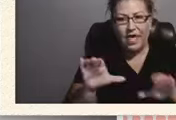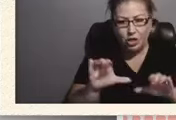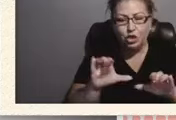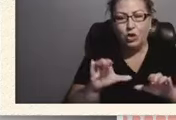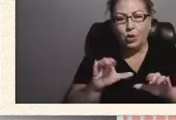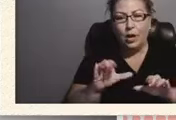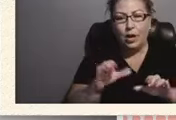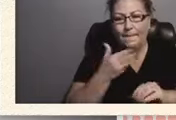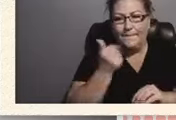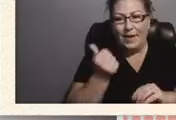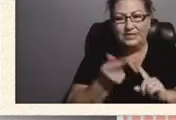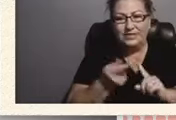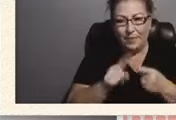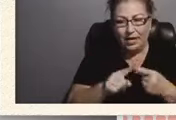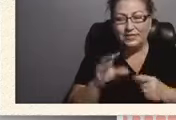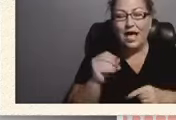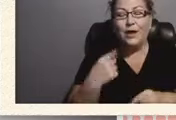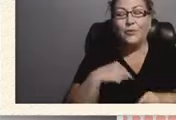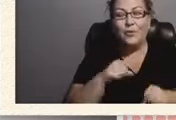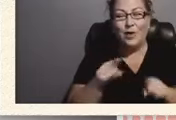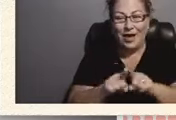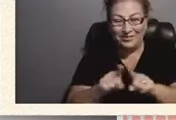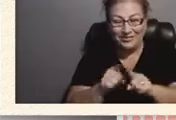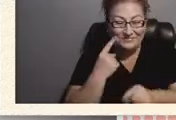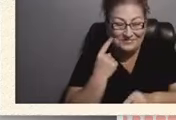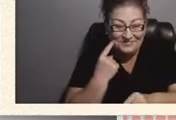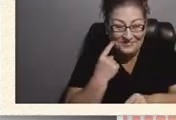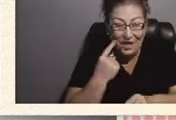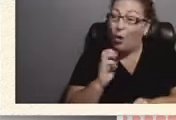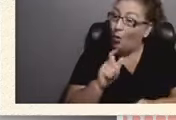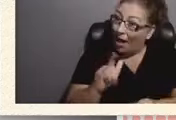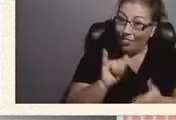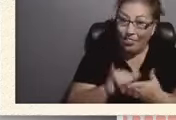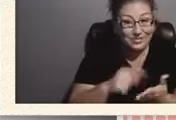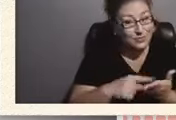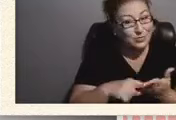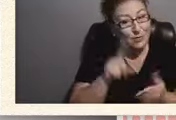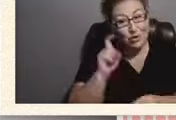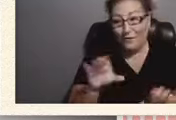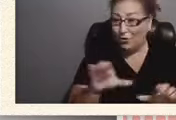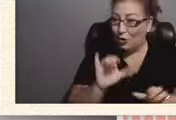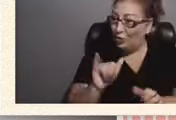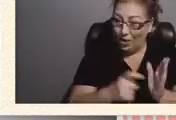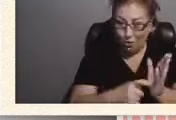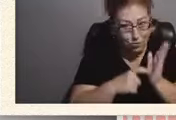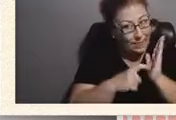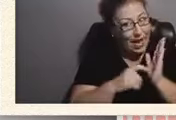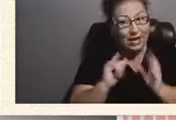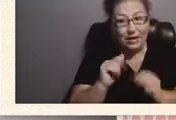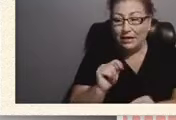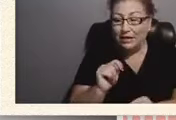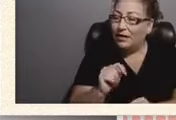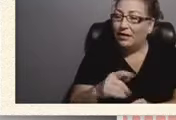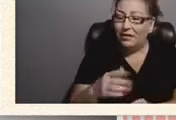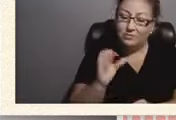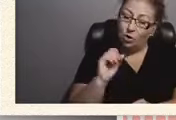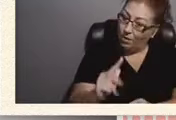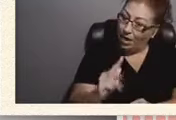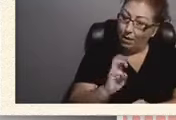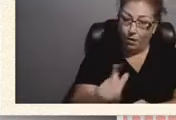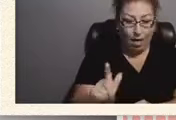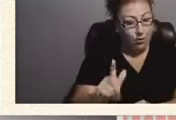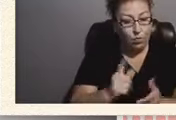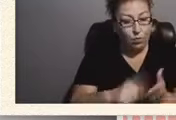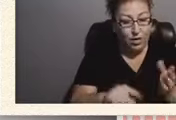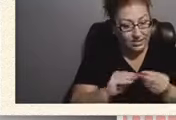we also have a, well, that's what sometimes what you have to do. What happens is you have to be like, okay, well, what's the number?